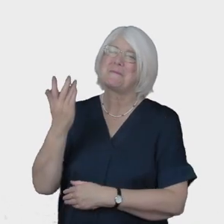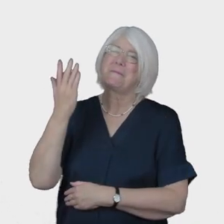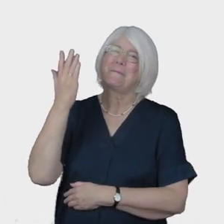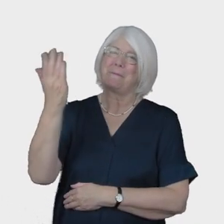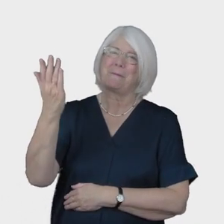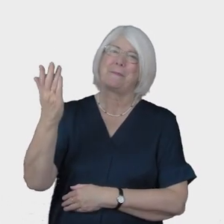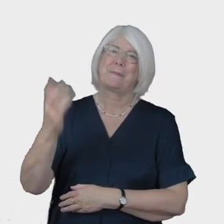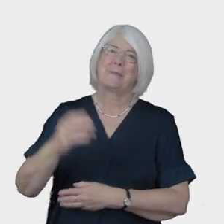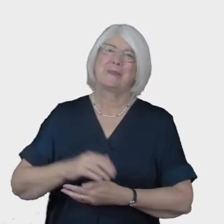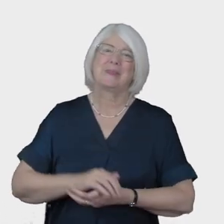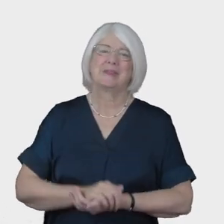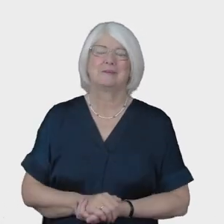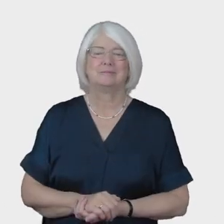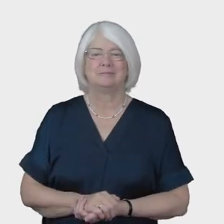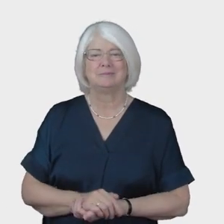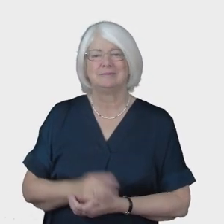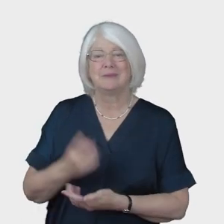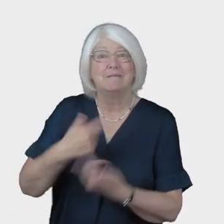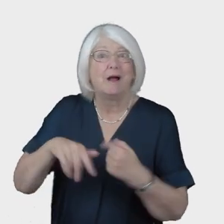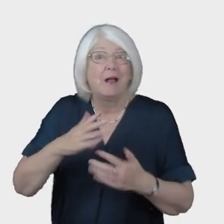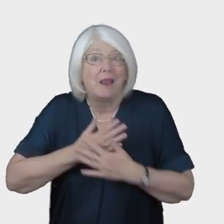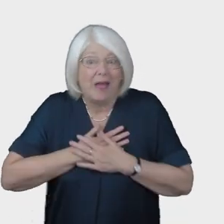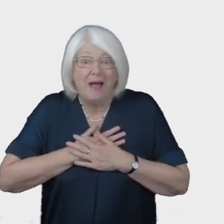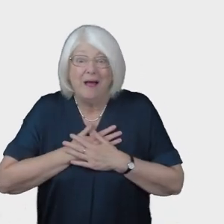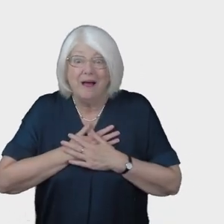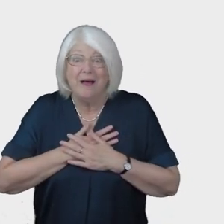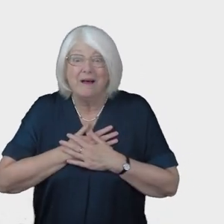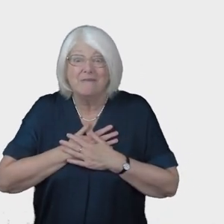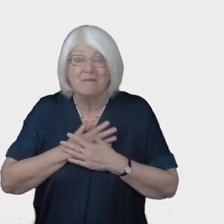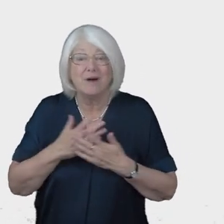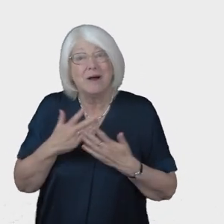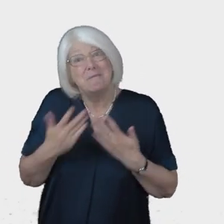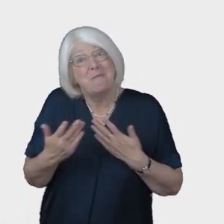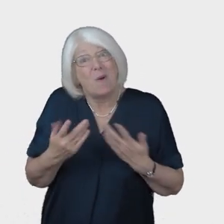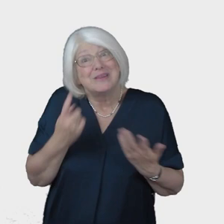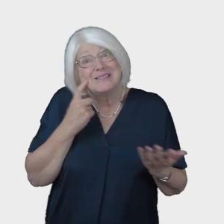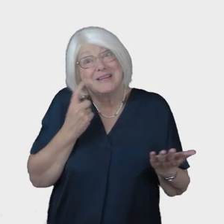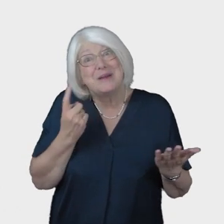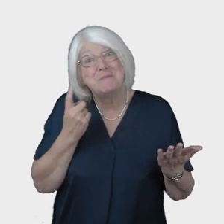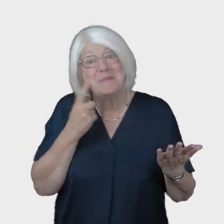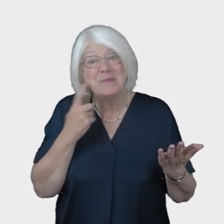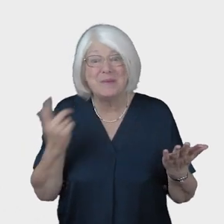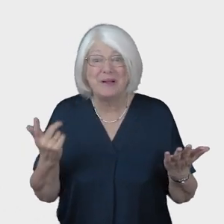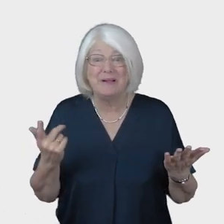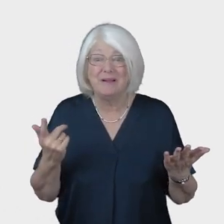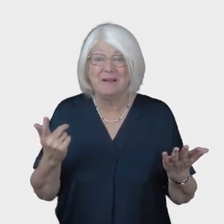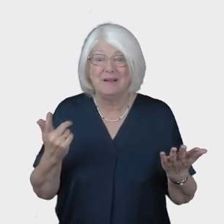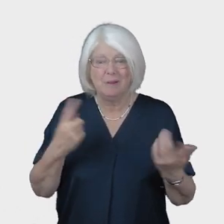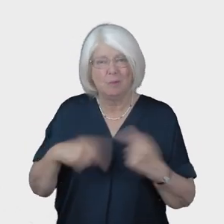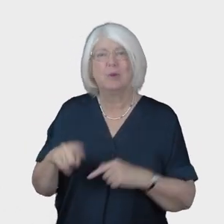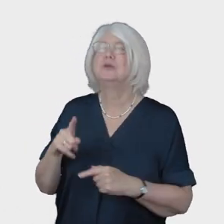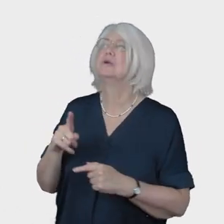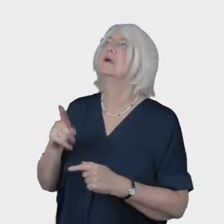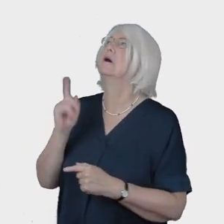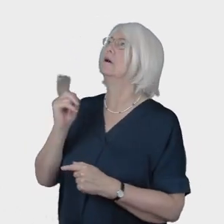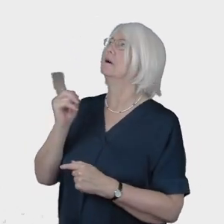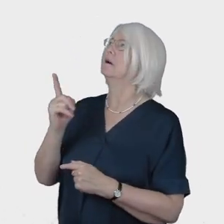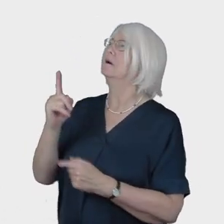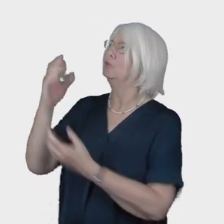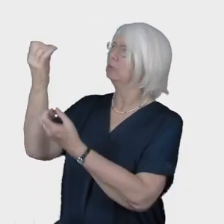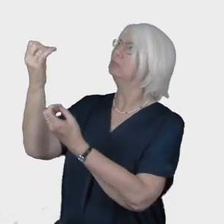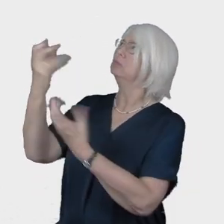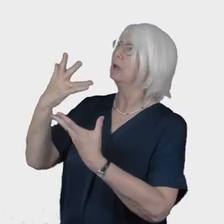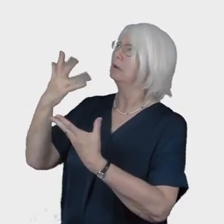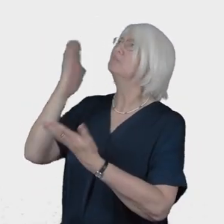peace if our heart was sacred we shall